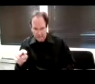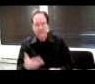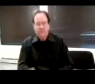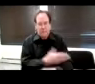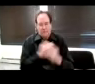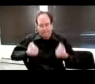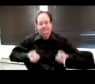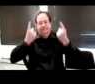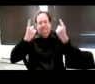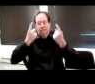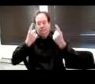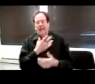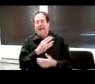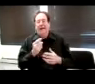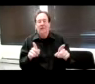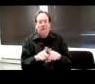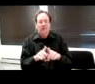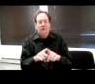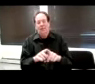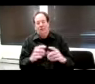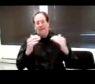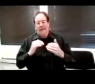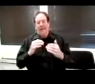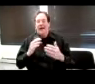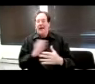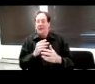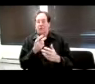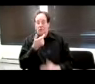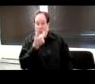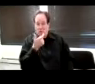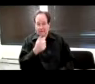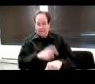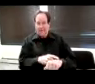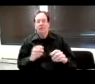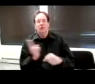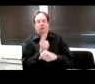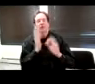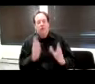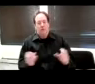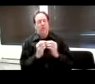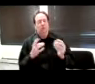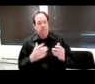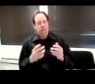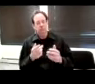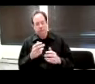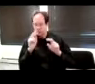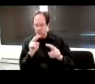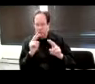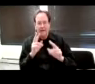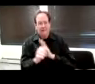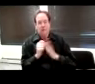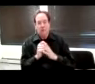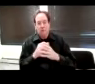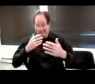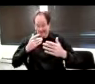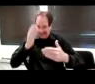And it also helps improve average watch time so users are more likely to watch a video and read it if it